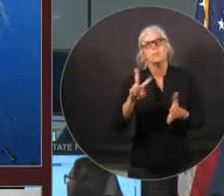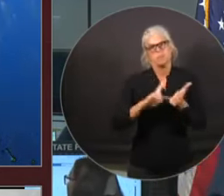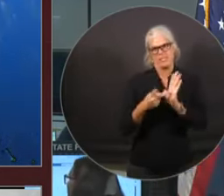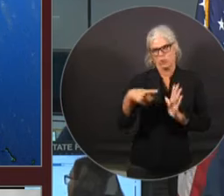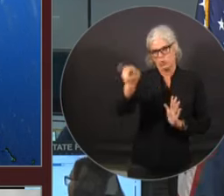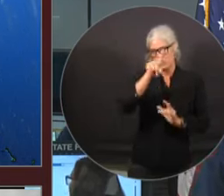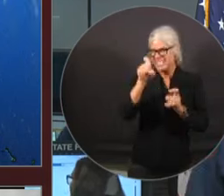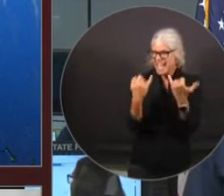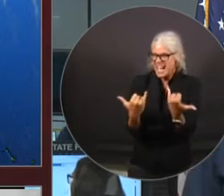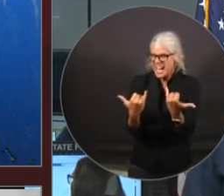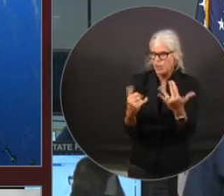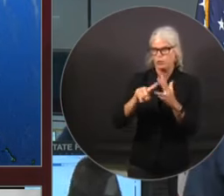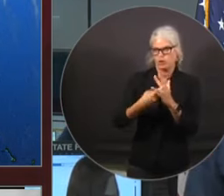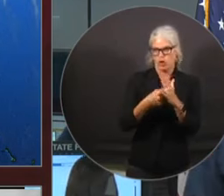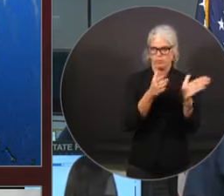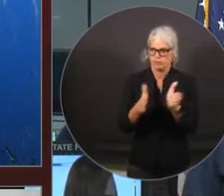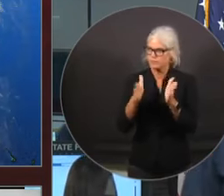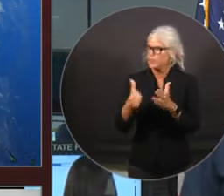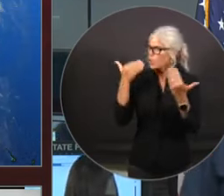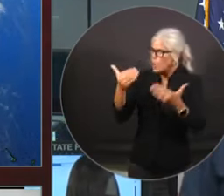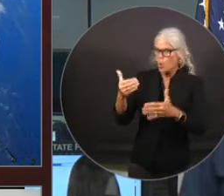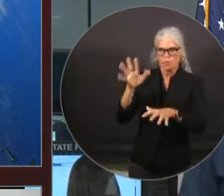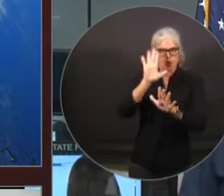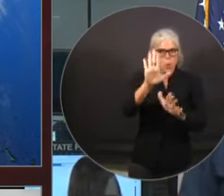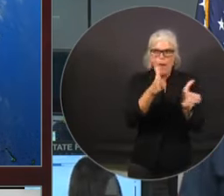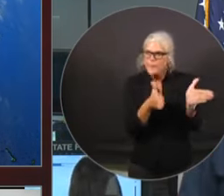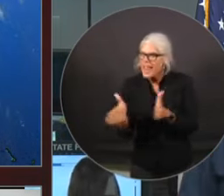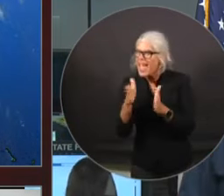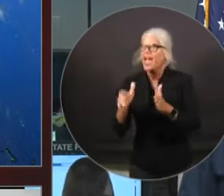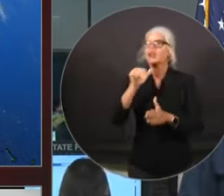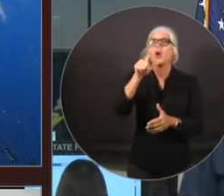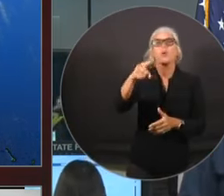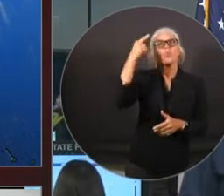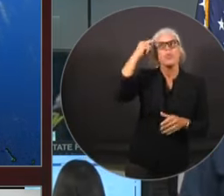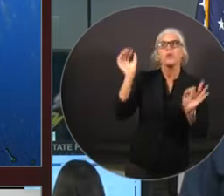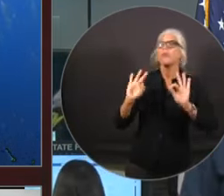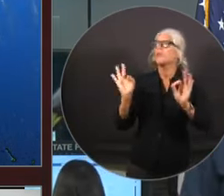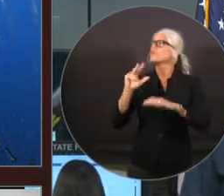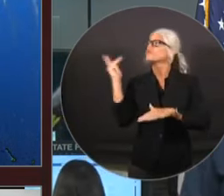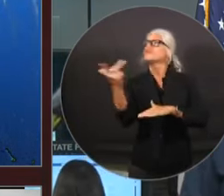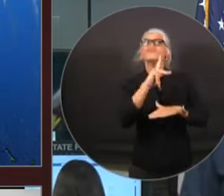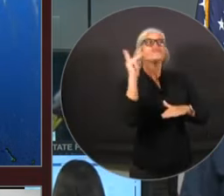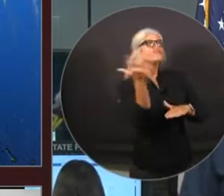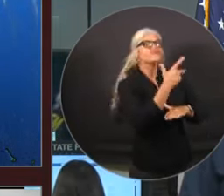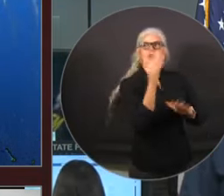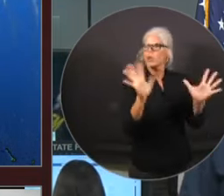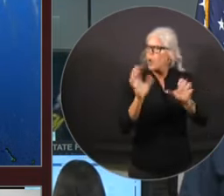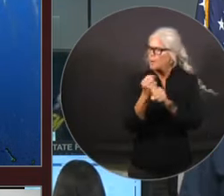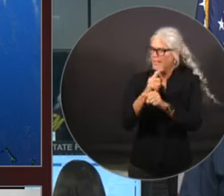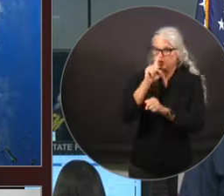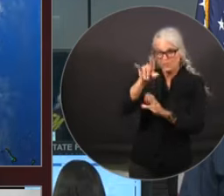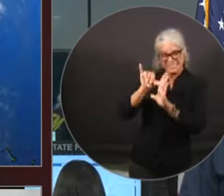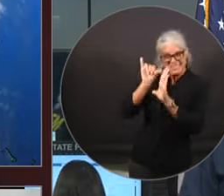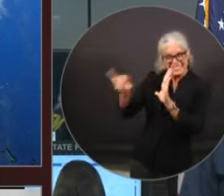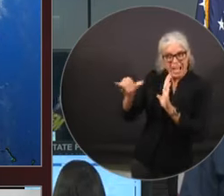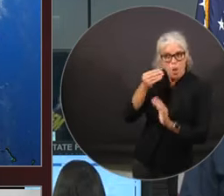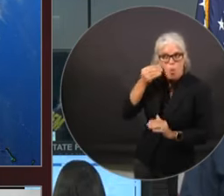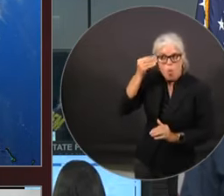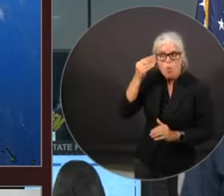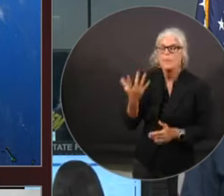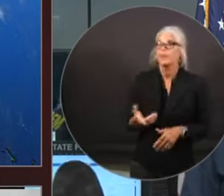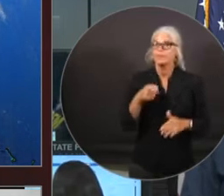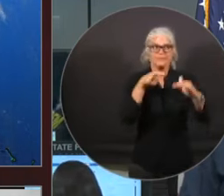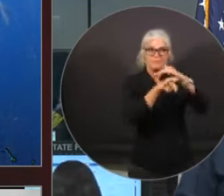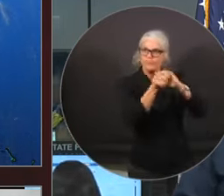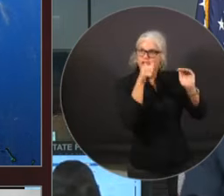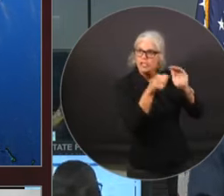it in, locking down. Do not get out on the roadways. Make sure that you're staying indoors. So please make sure you're doing that. If